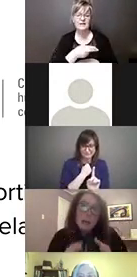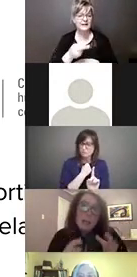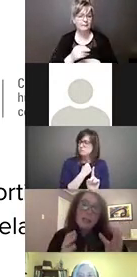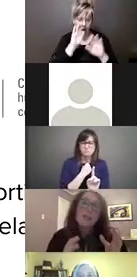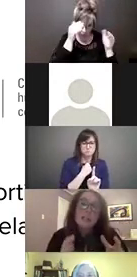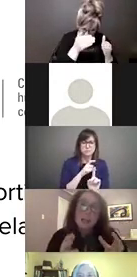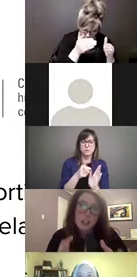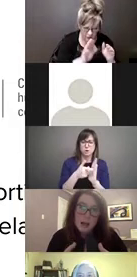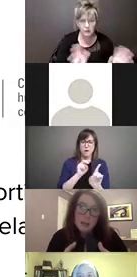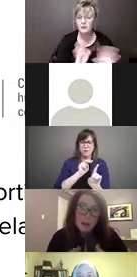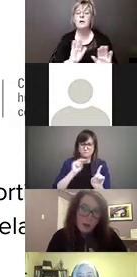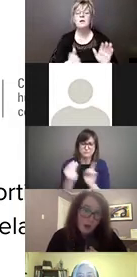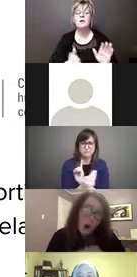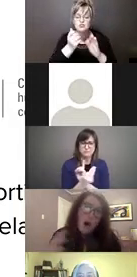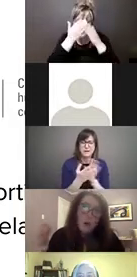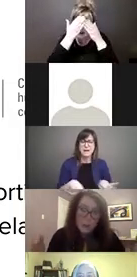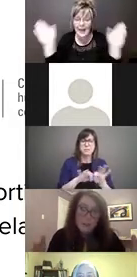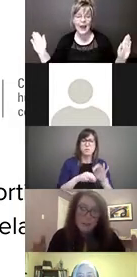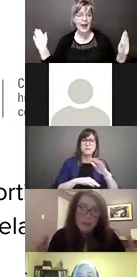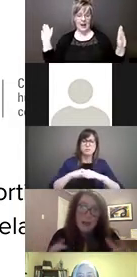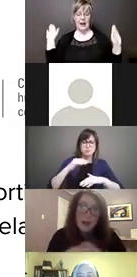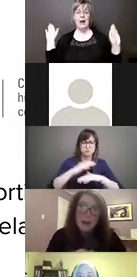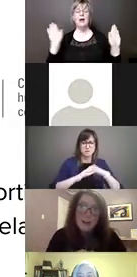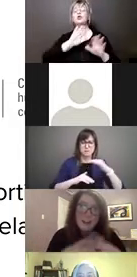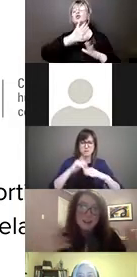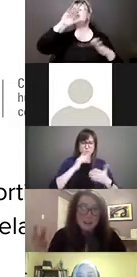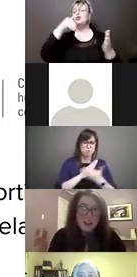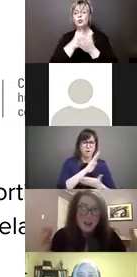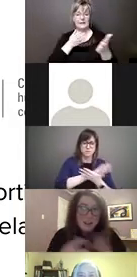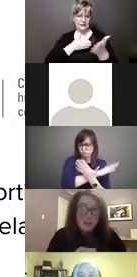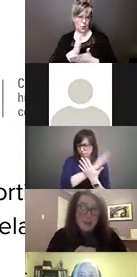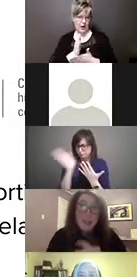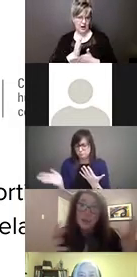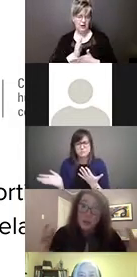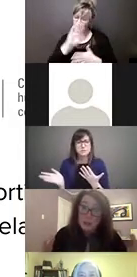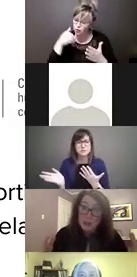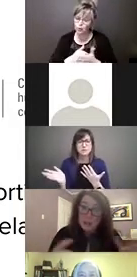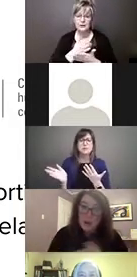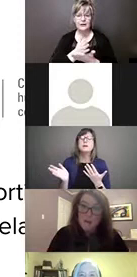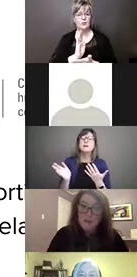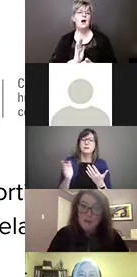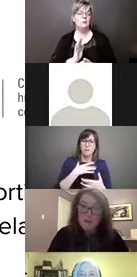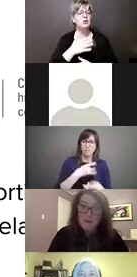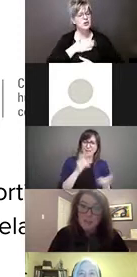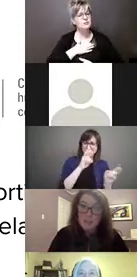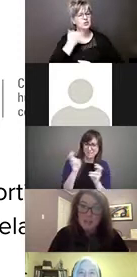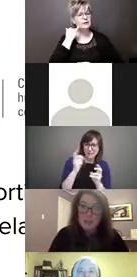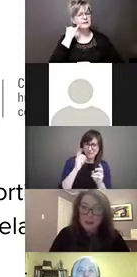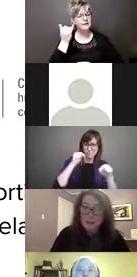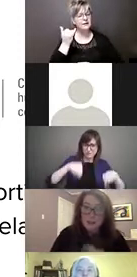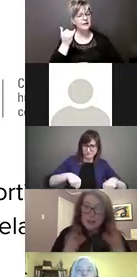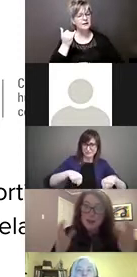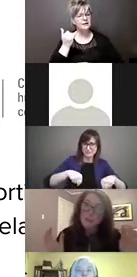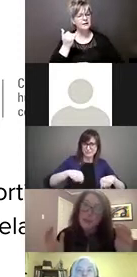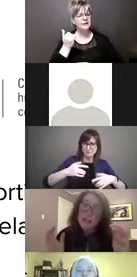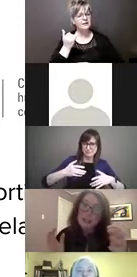at the intersectionality of all rights and that's, I really enjoy the theme of this particular side